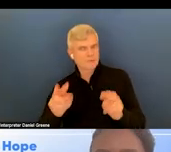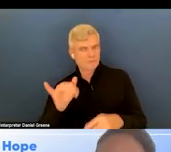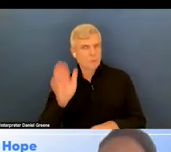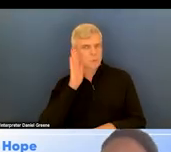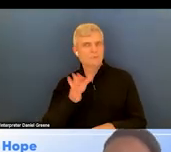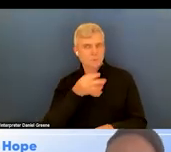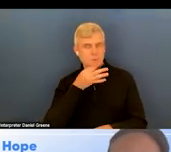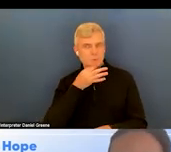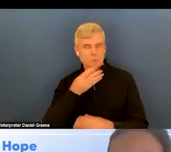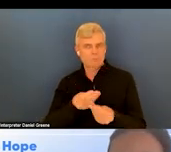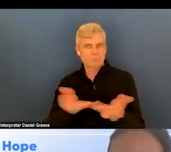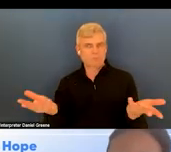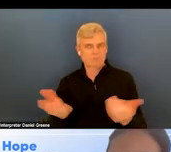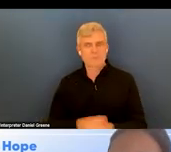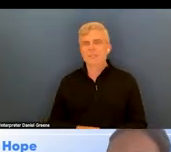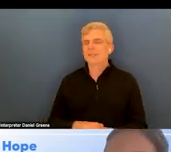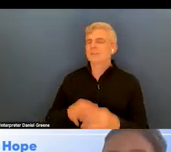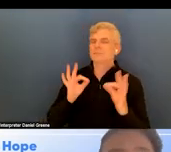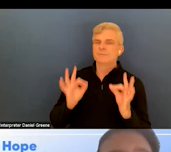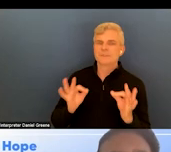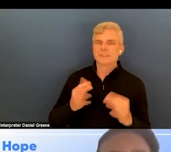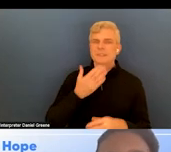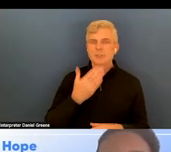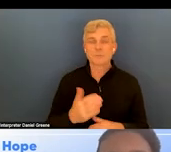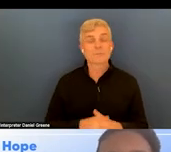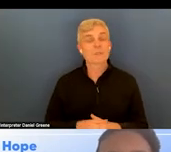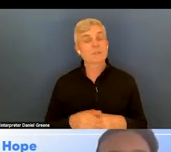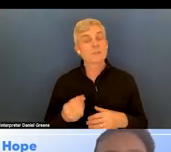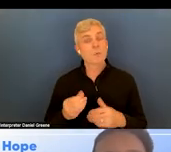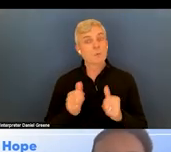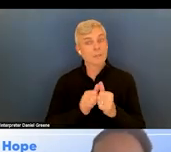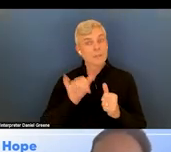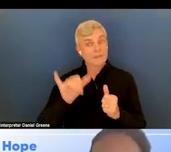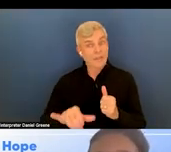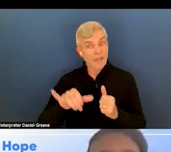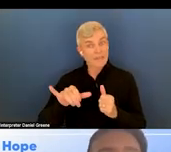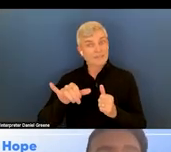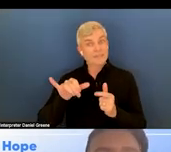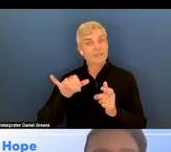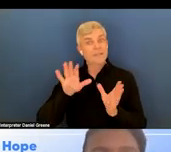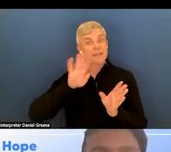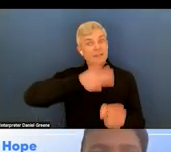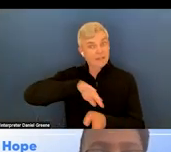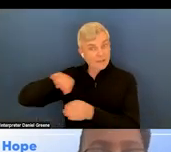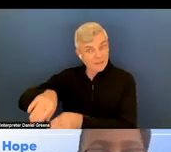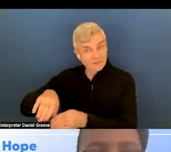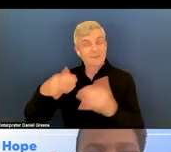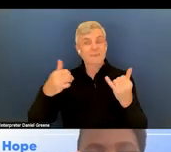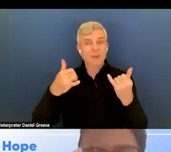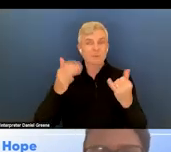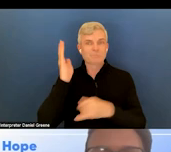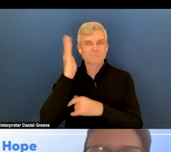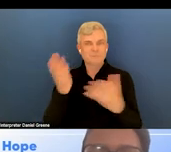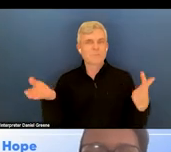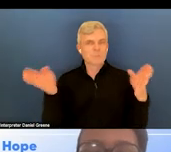McKeon, Okay, perfect. Thank you. So with that, we have come to the close of our presentation.